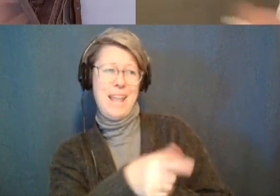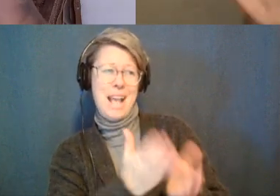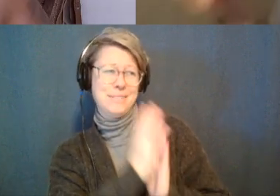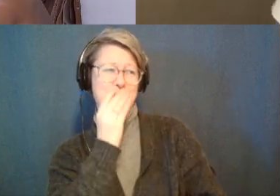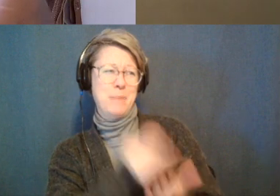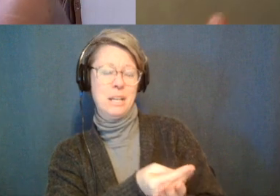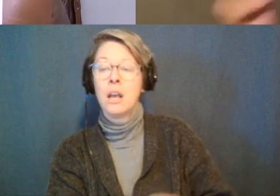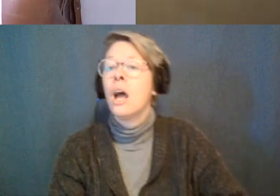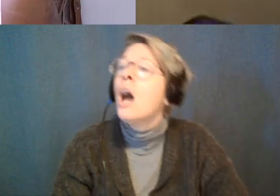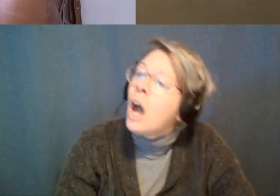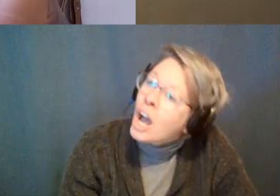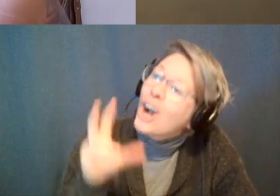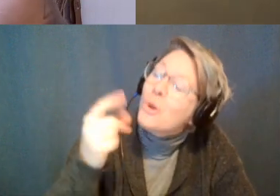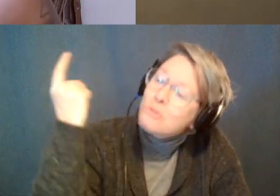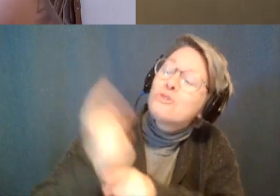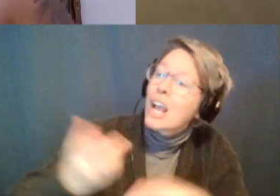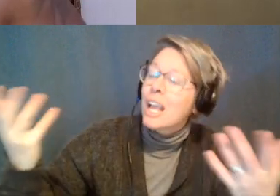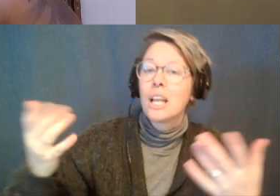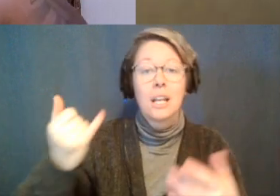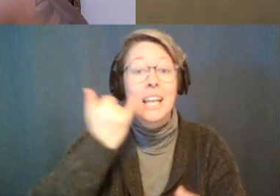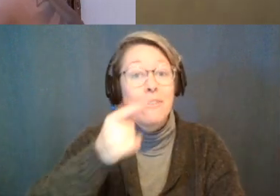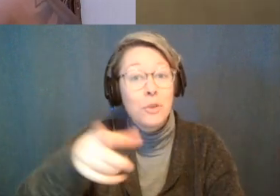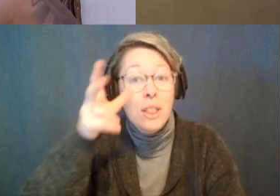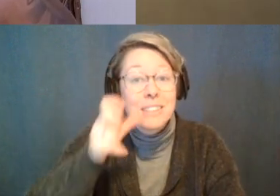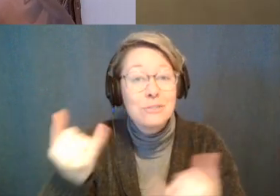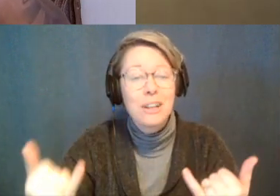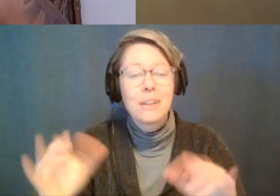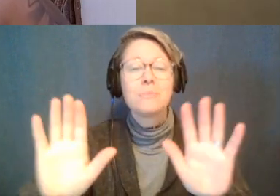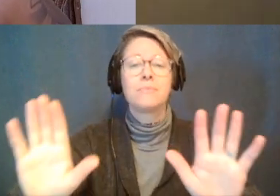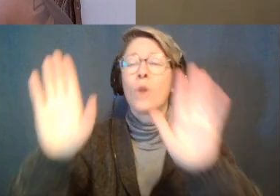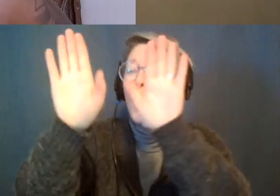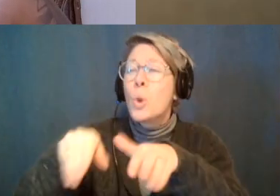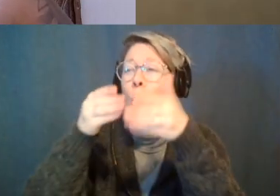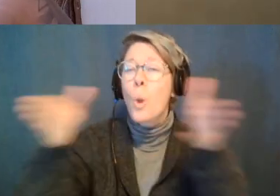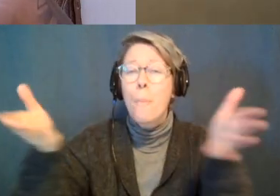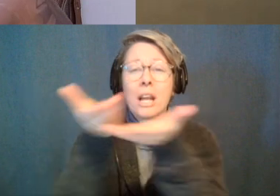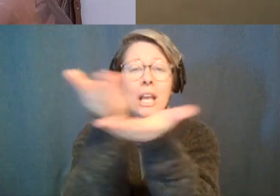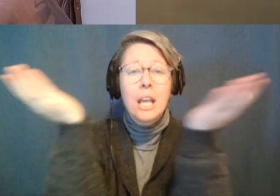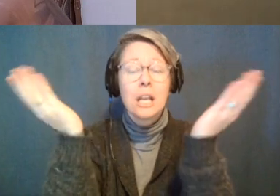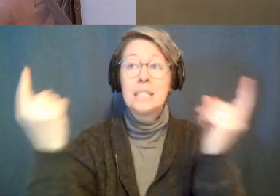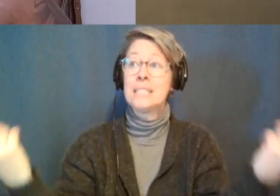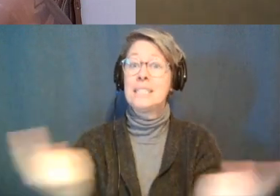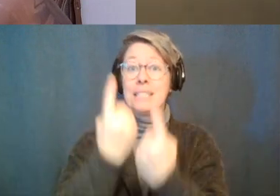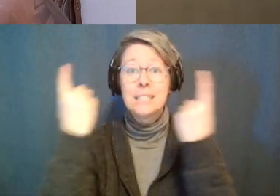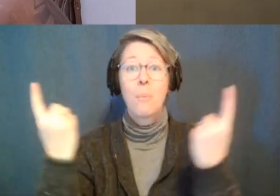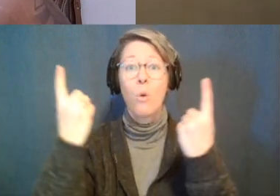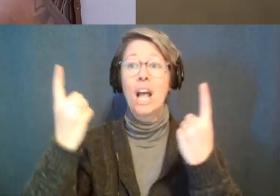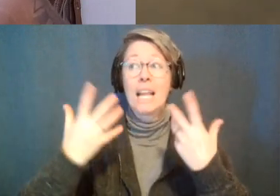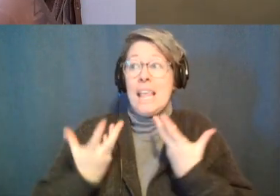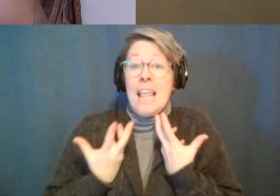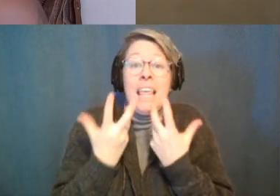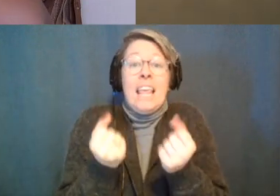thing like if you're listening like nobody out there no right-minded centered aligned healing